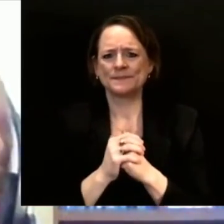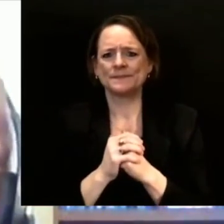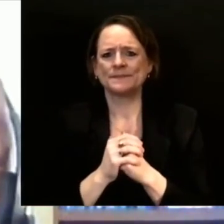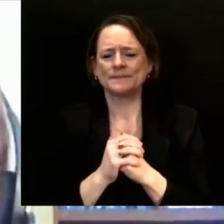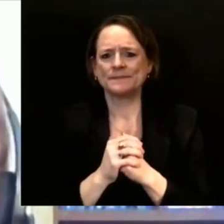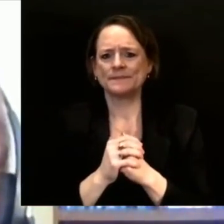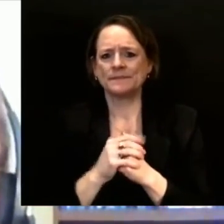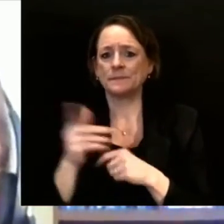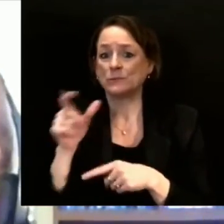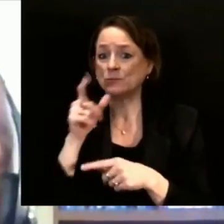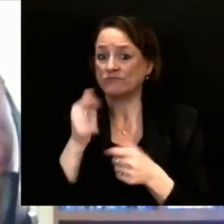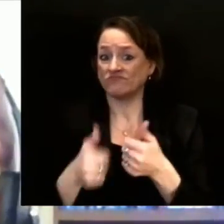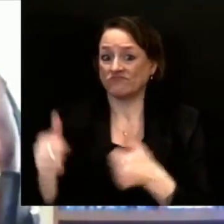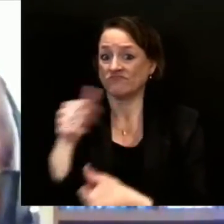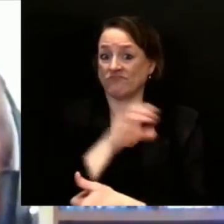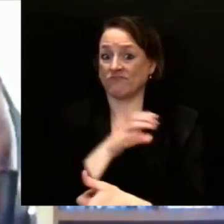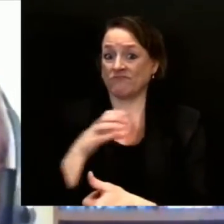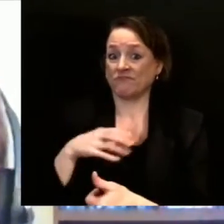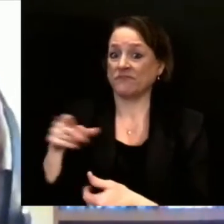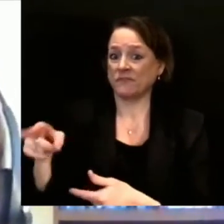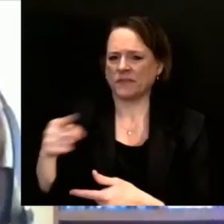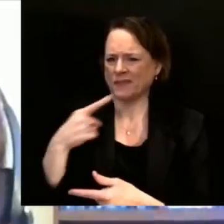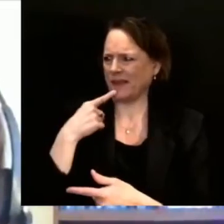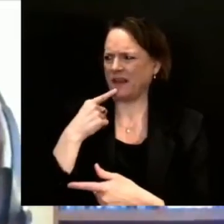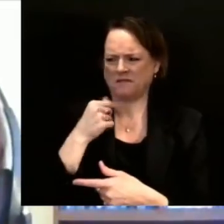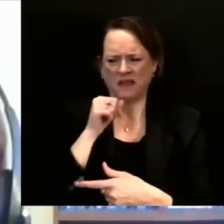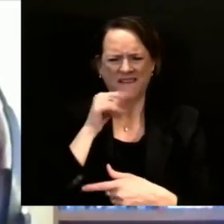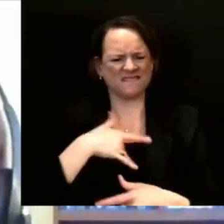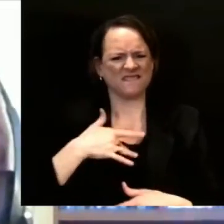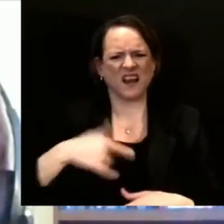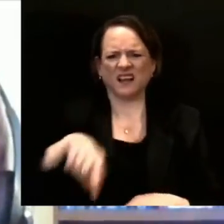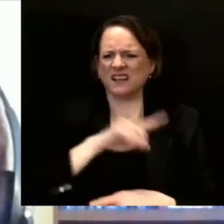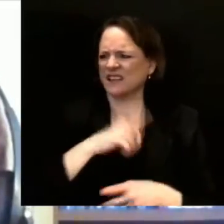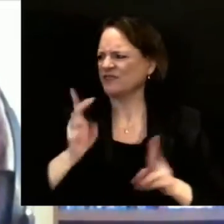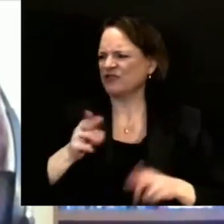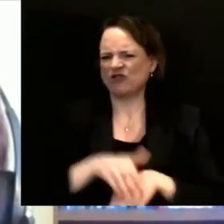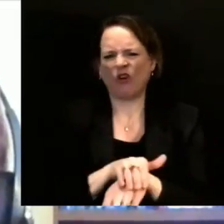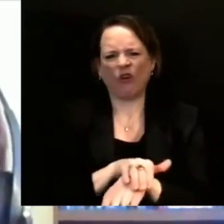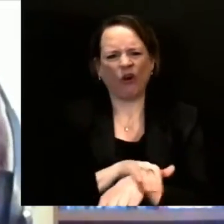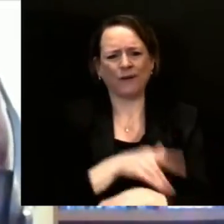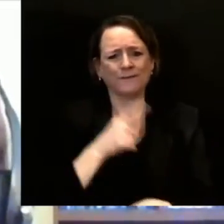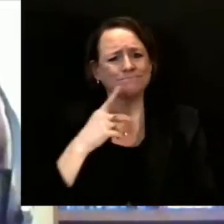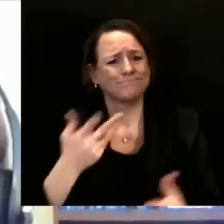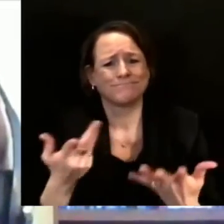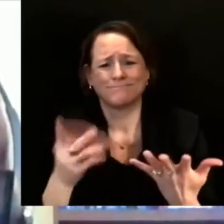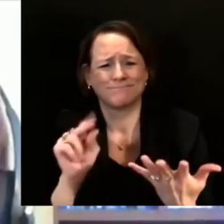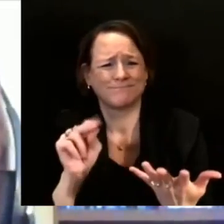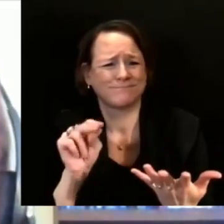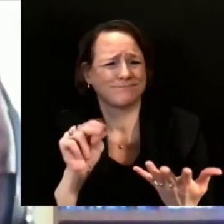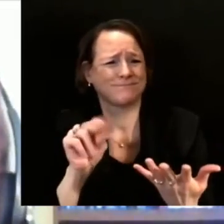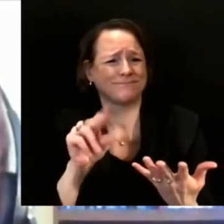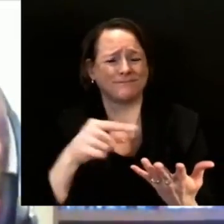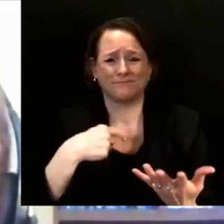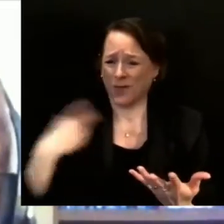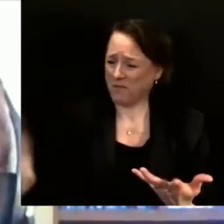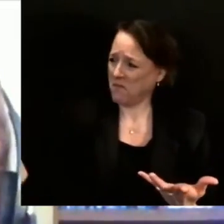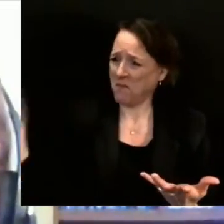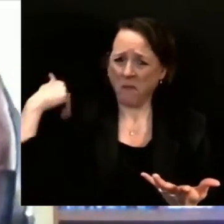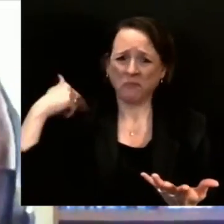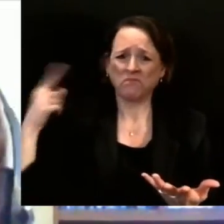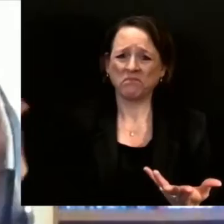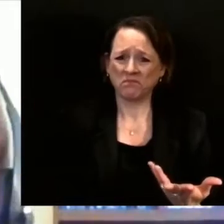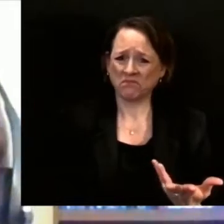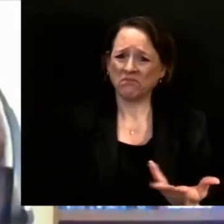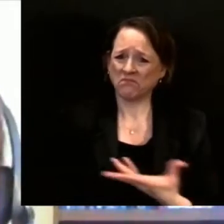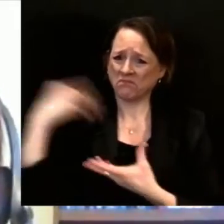representative to come meet the hundreds of people who are working day and night to make this system work, both at state government